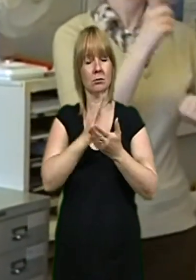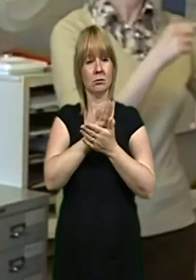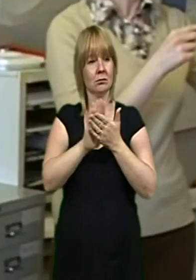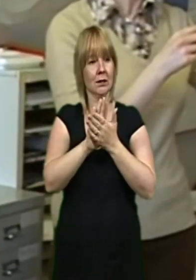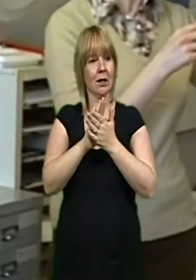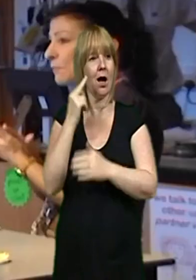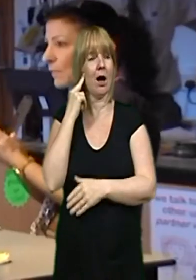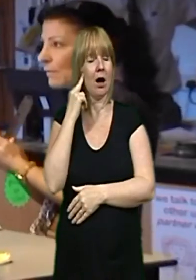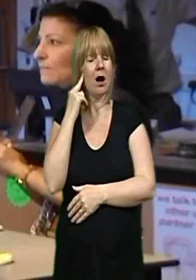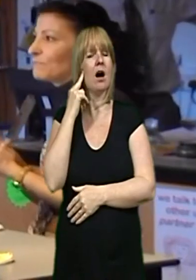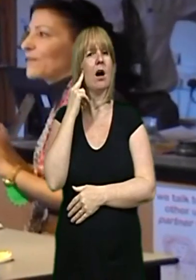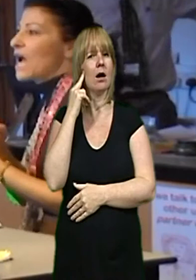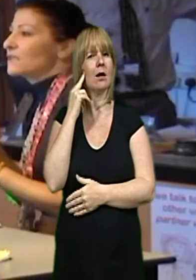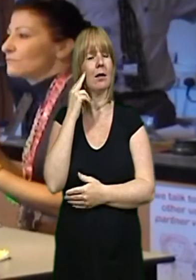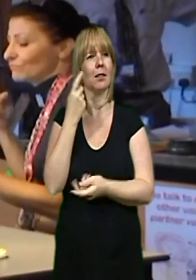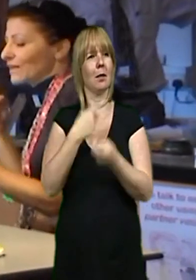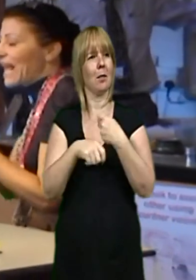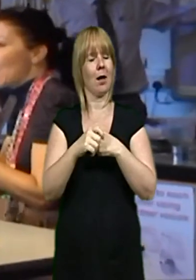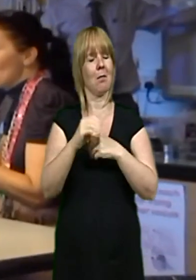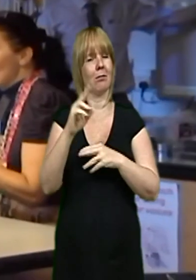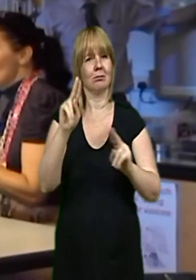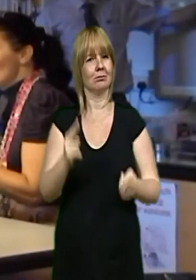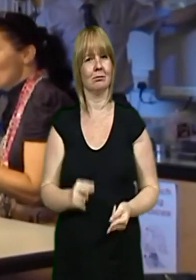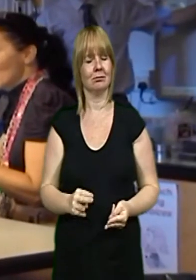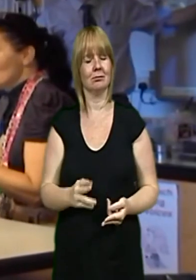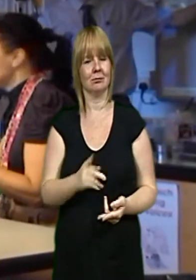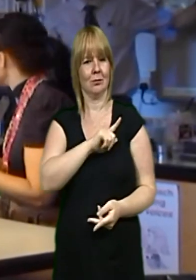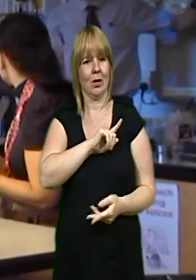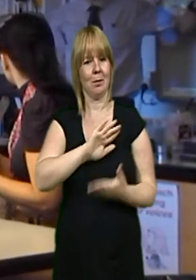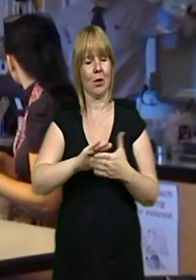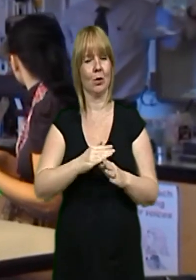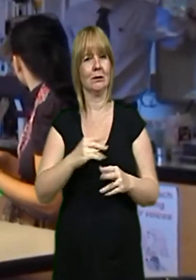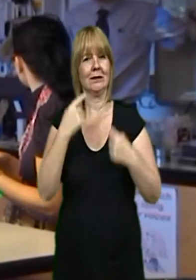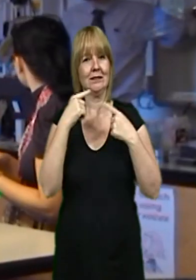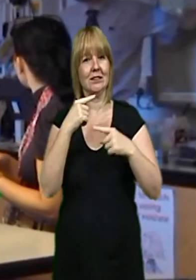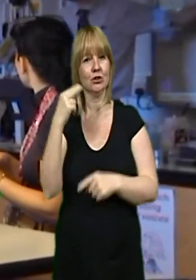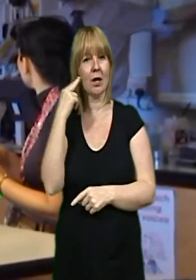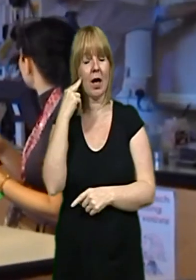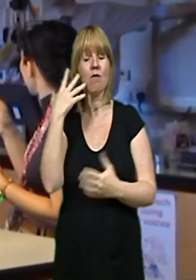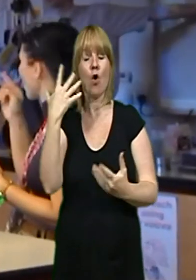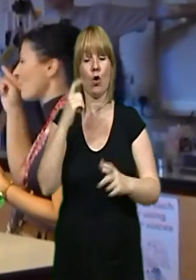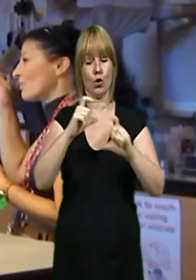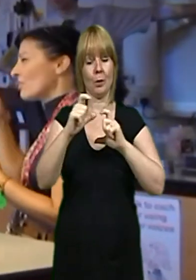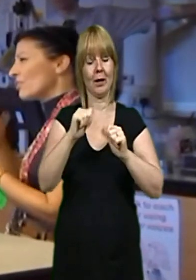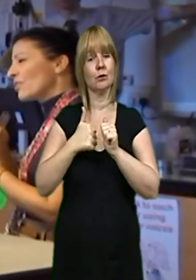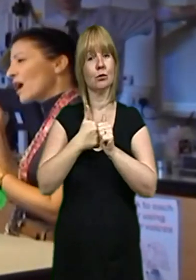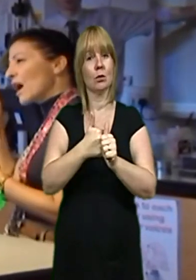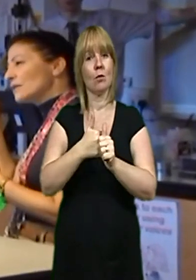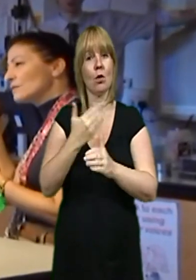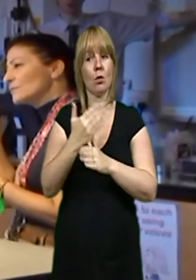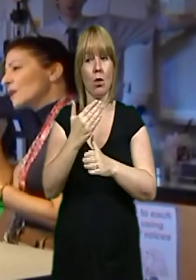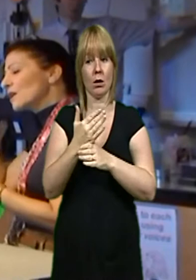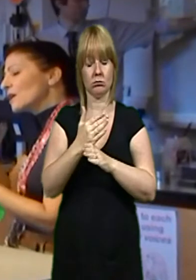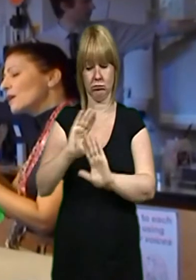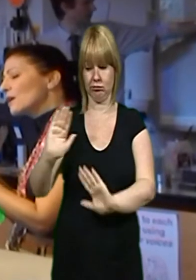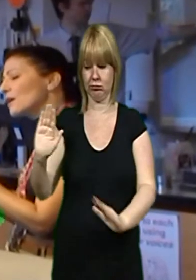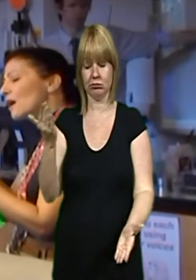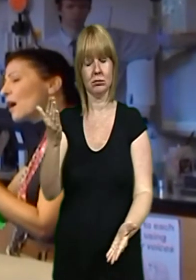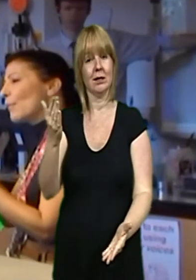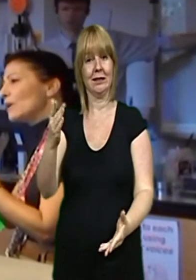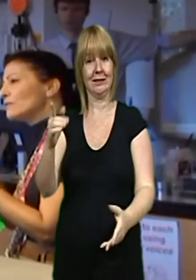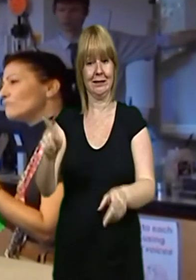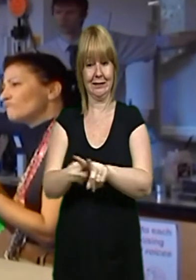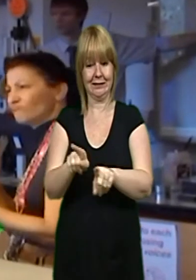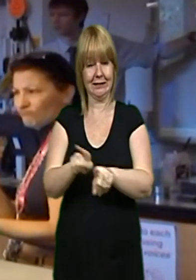are lowered by a qualified teacher of the deaf or a communication support worker delivering the same information by signing